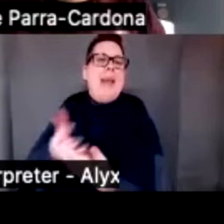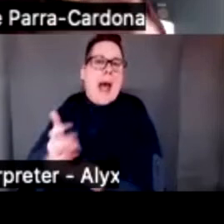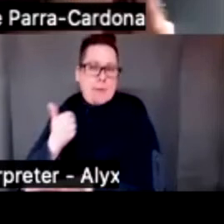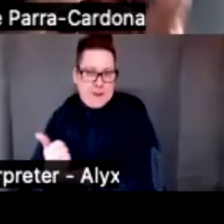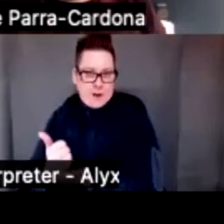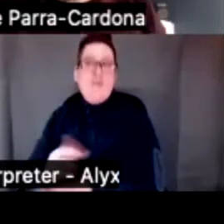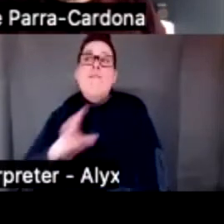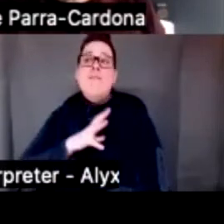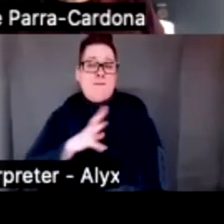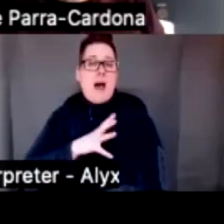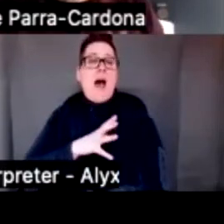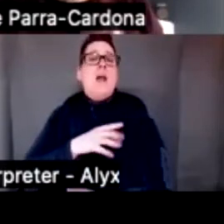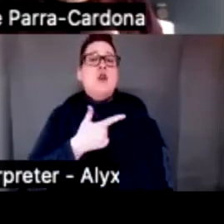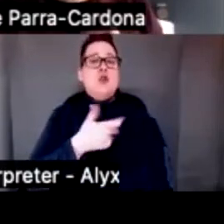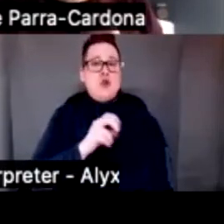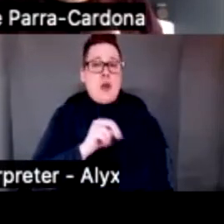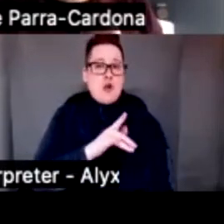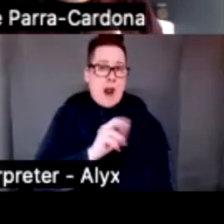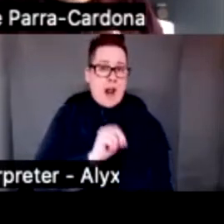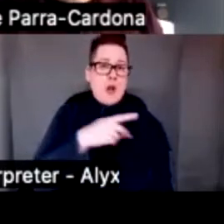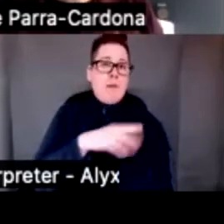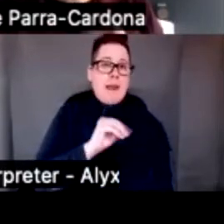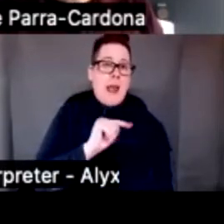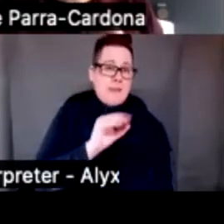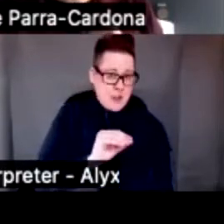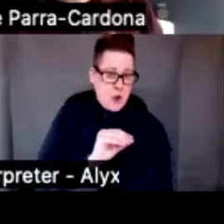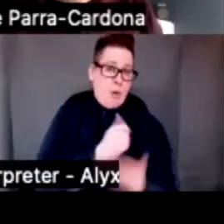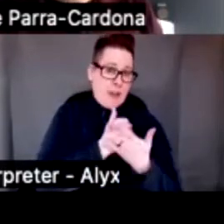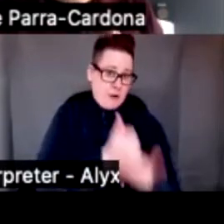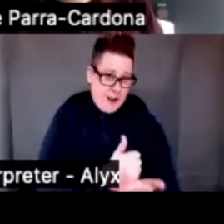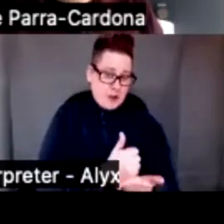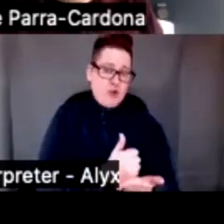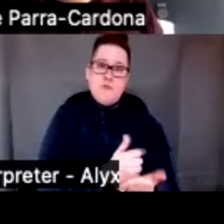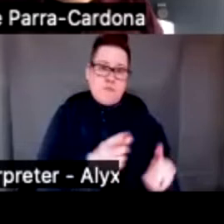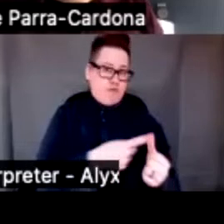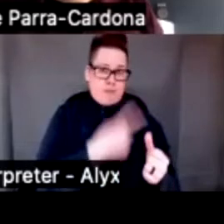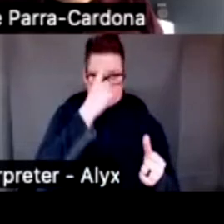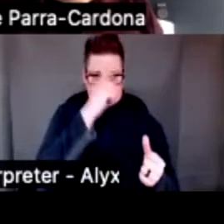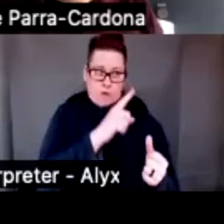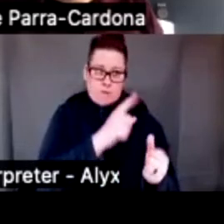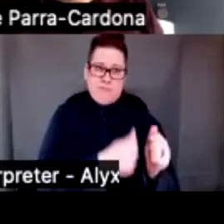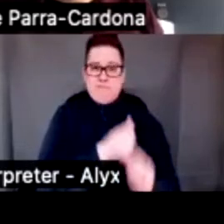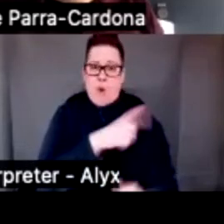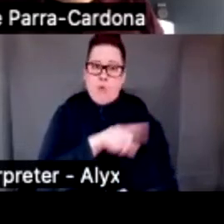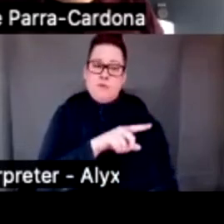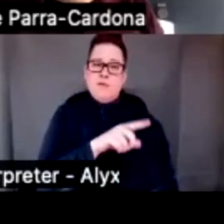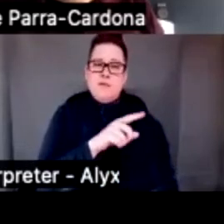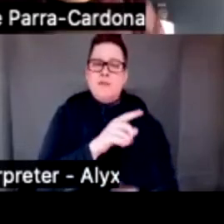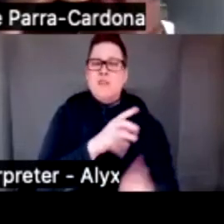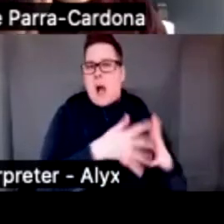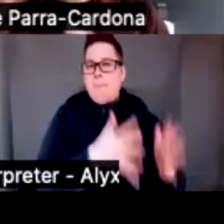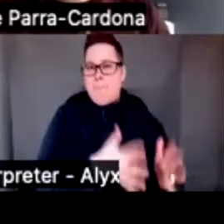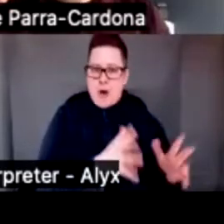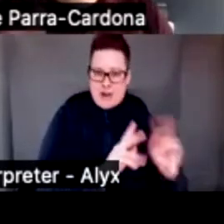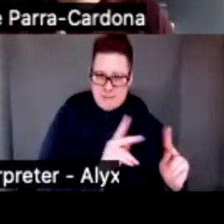then generation PMTO and an intervention originally developed for a majority of your American parents.